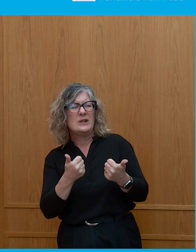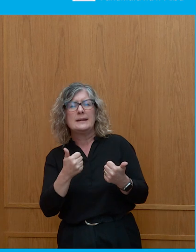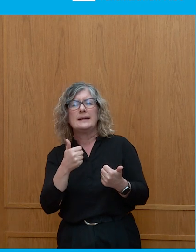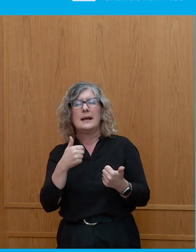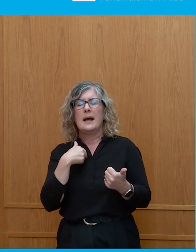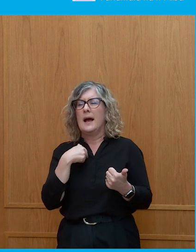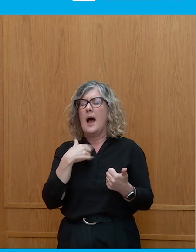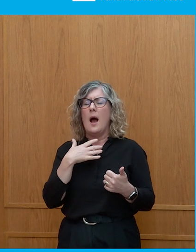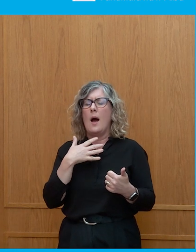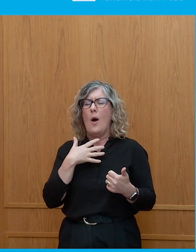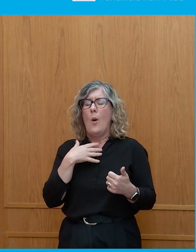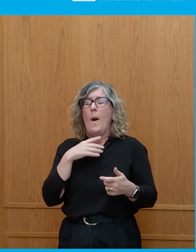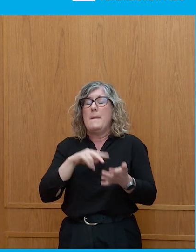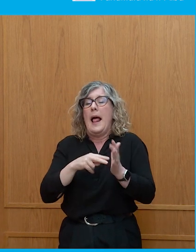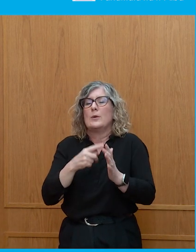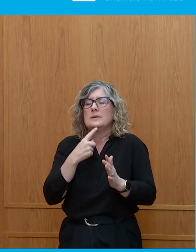I don't really like saying his name.